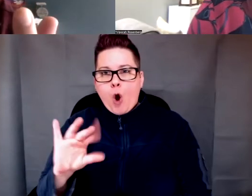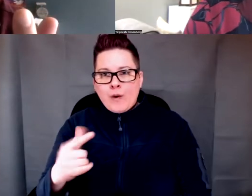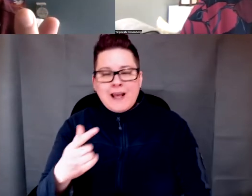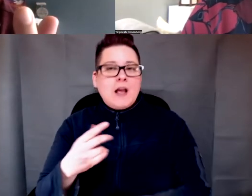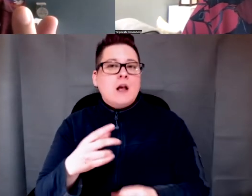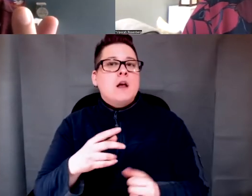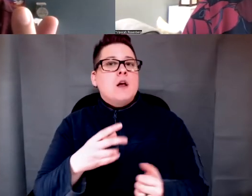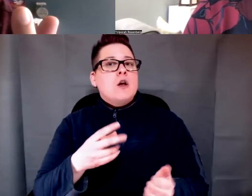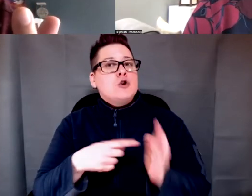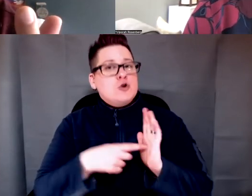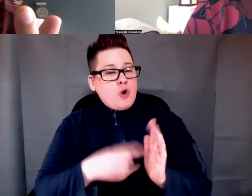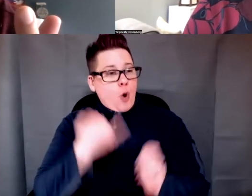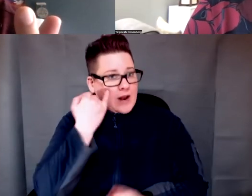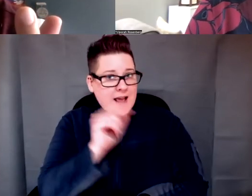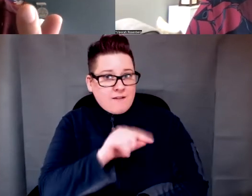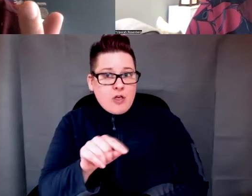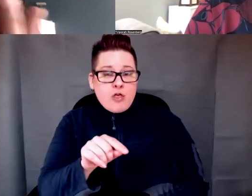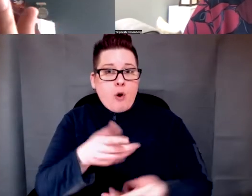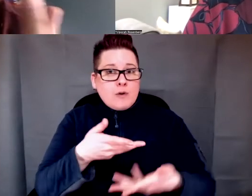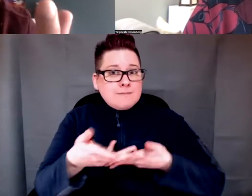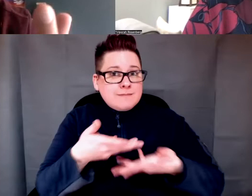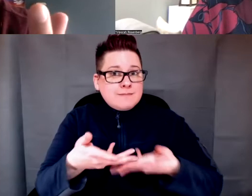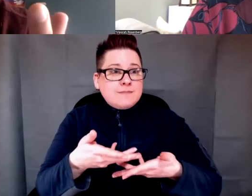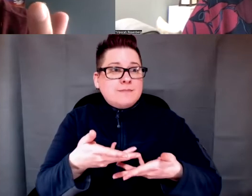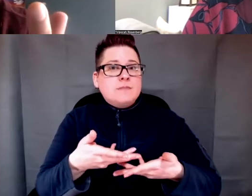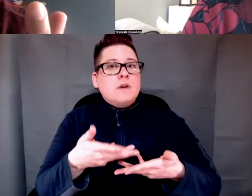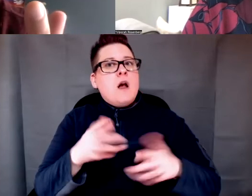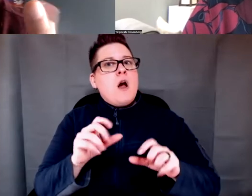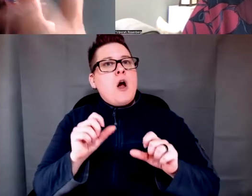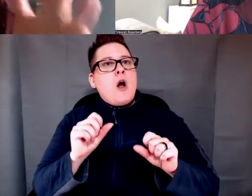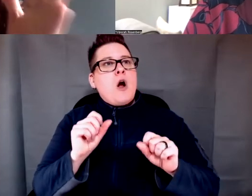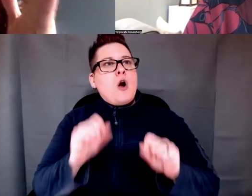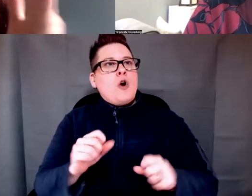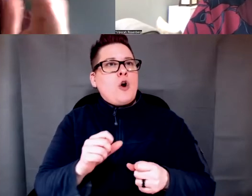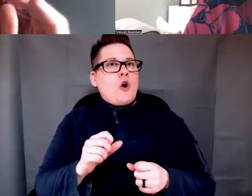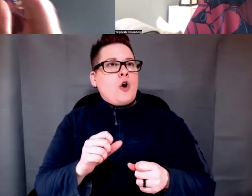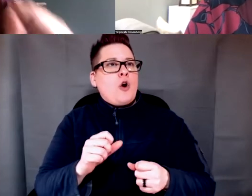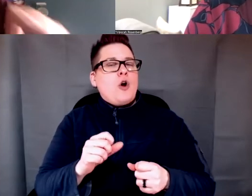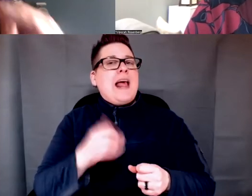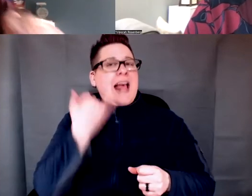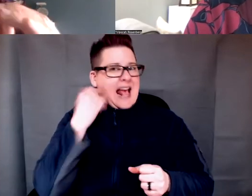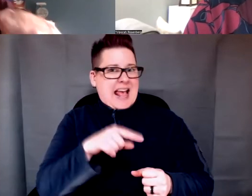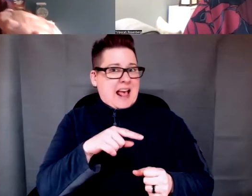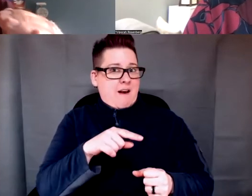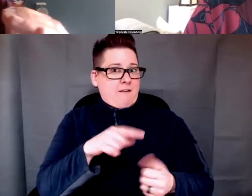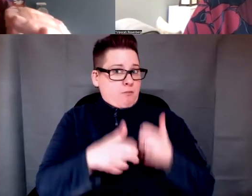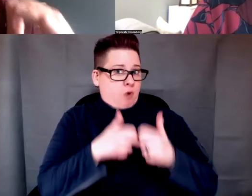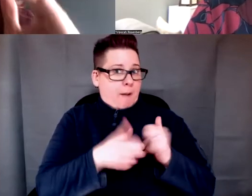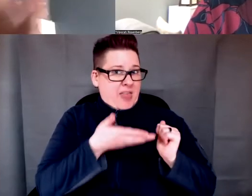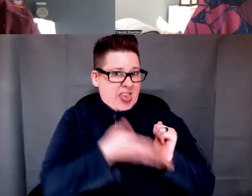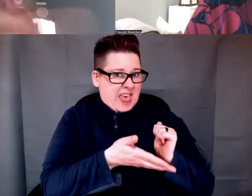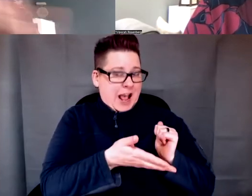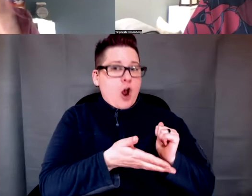lead to hitting of children if there's an escalation process. So we start very, very small steps. So